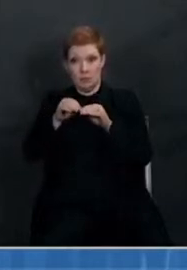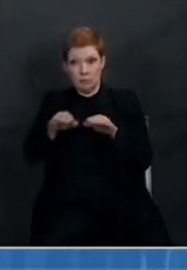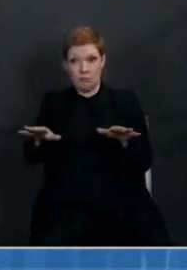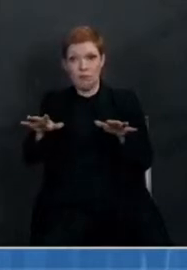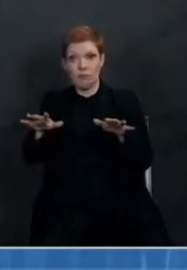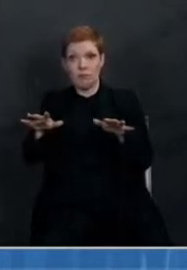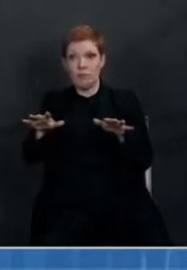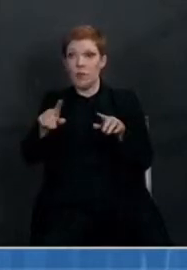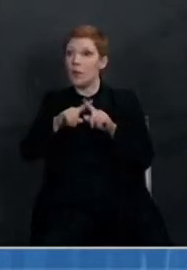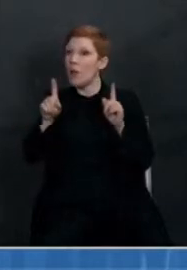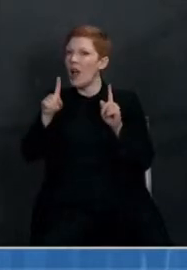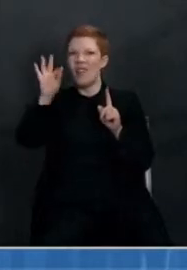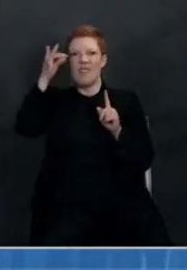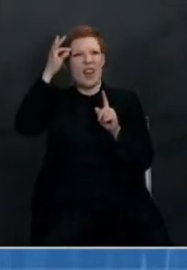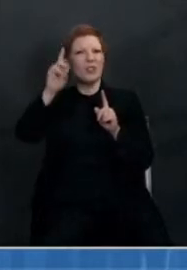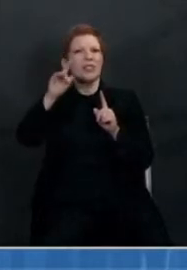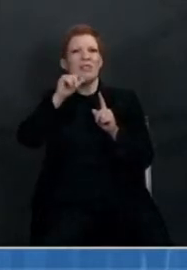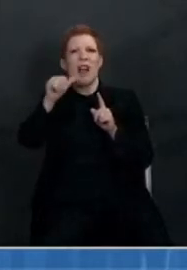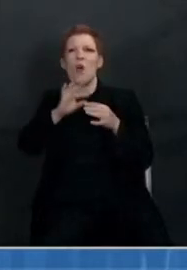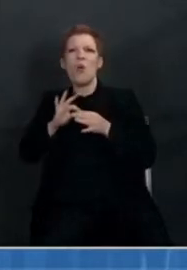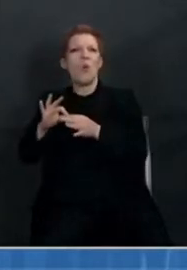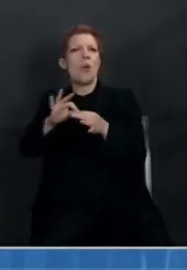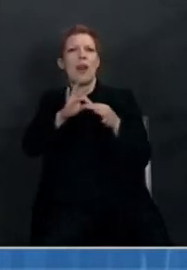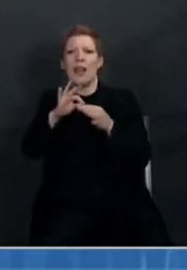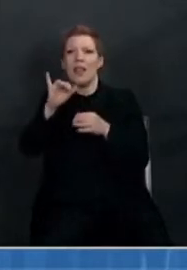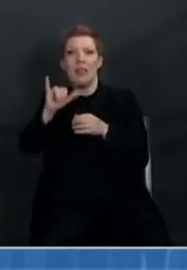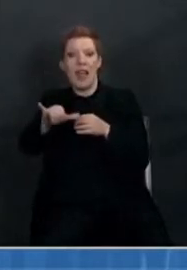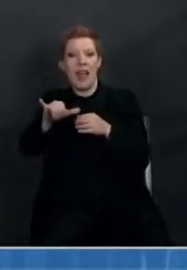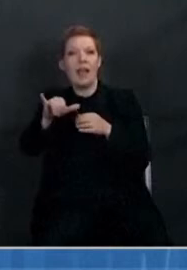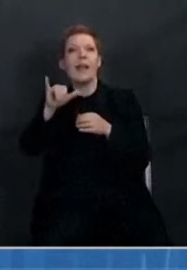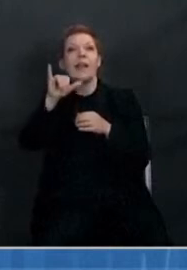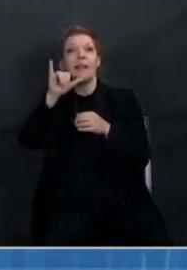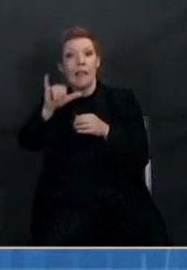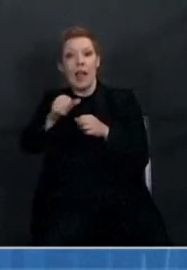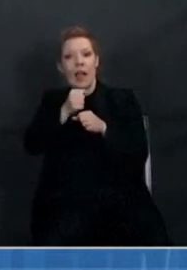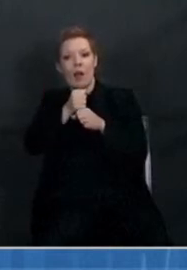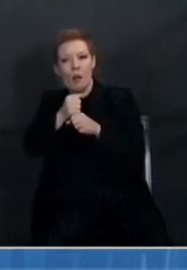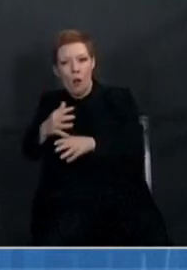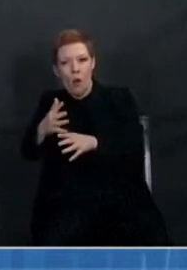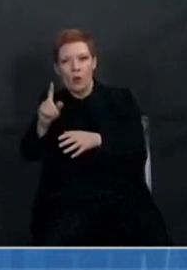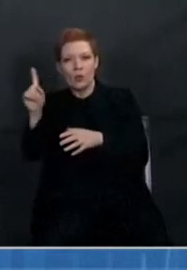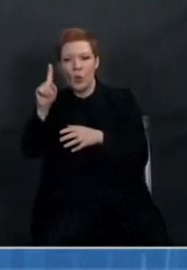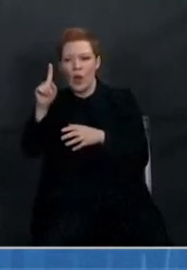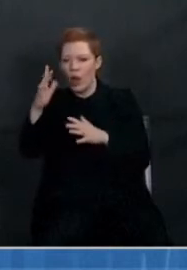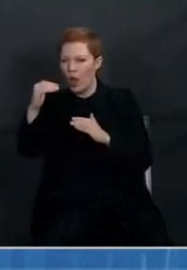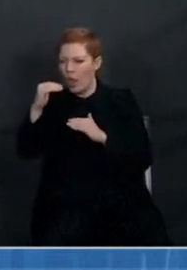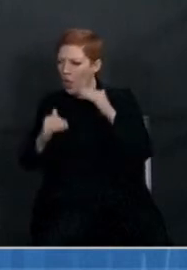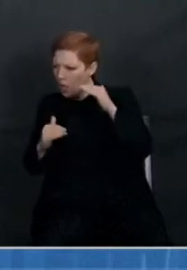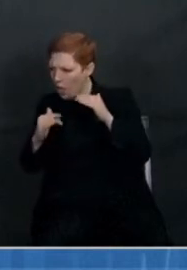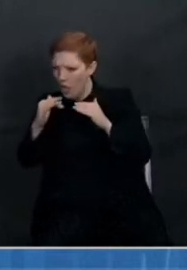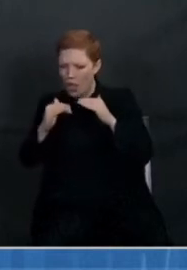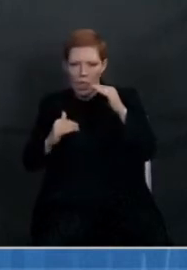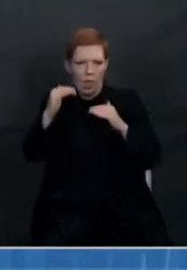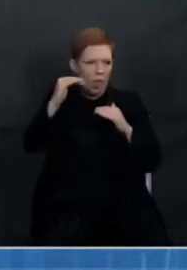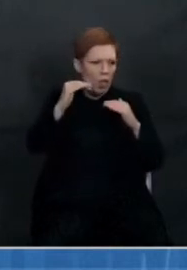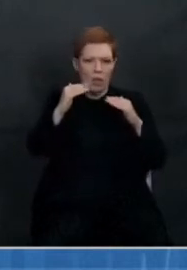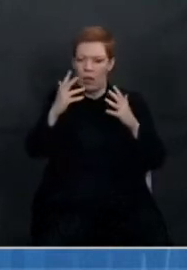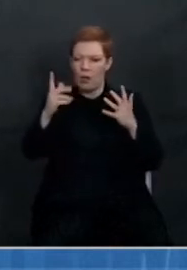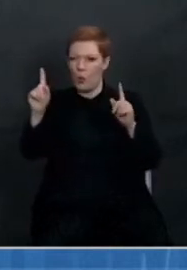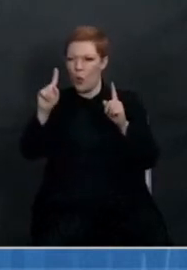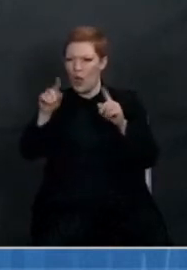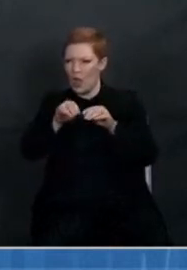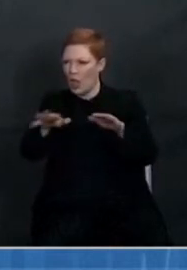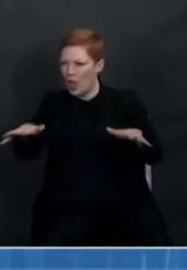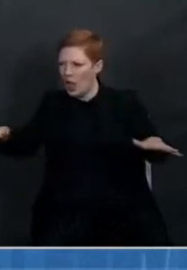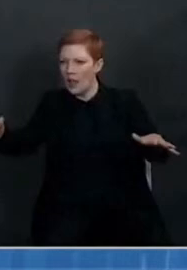lack of federal coordination previously, the uneven rollout among the states, inconsistent emphasis on equity in the earliest days of vaccination. But